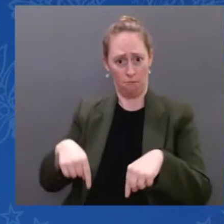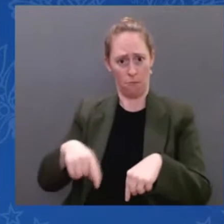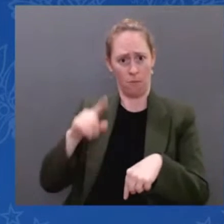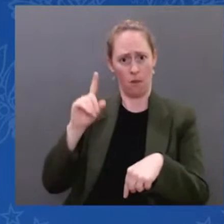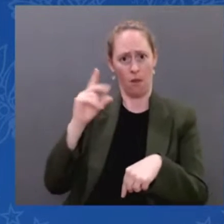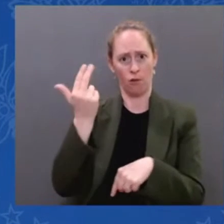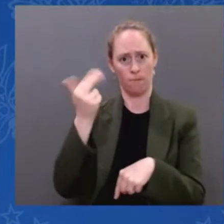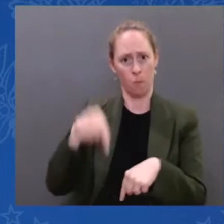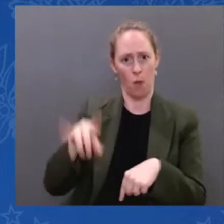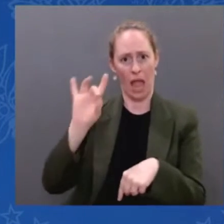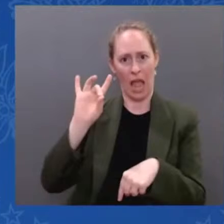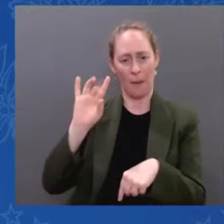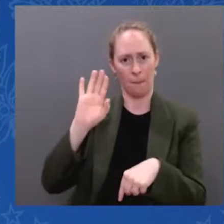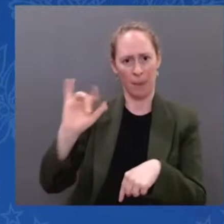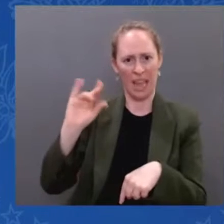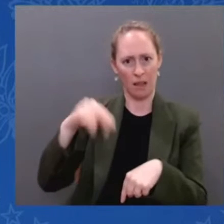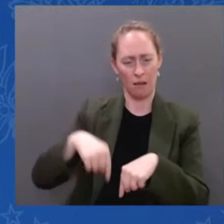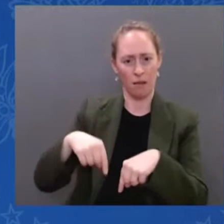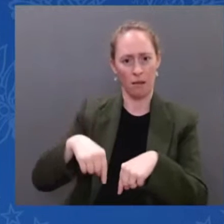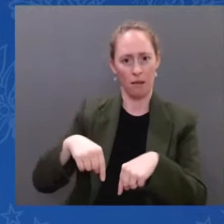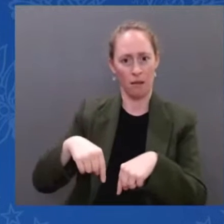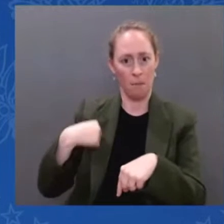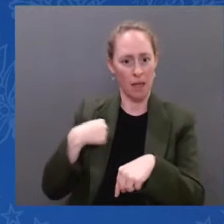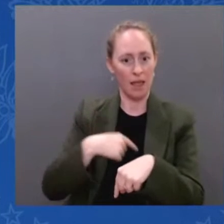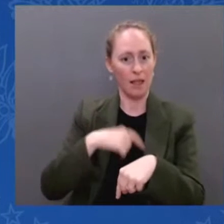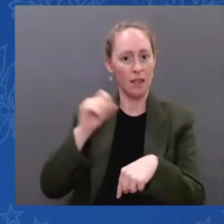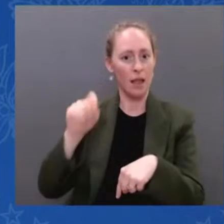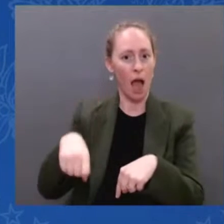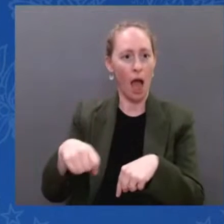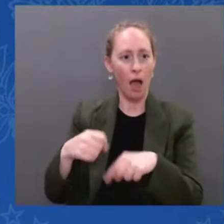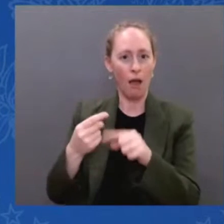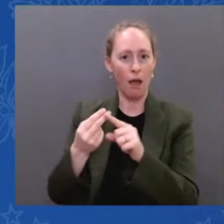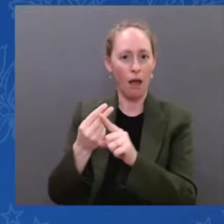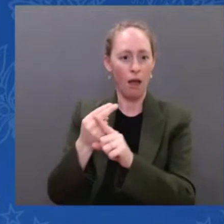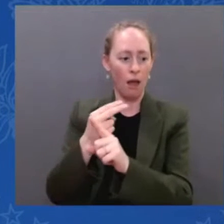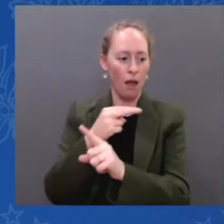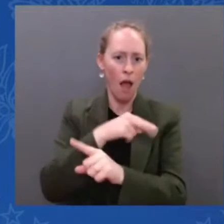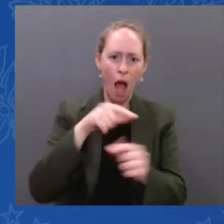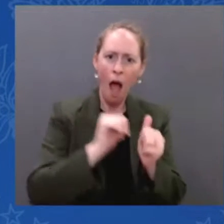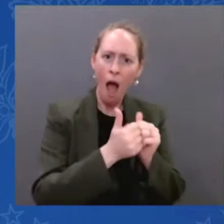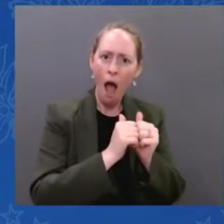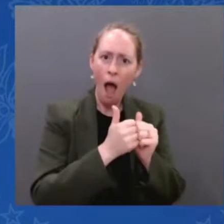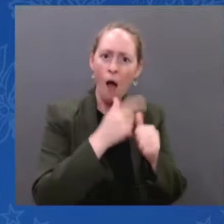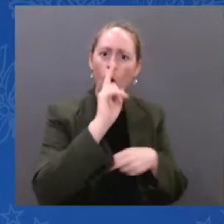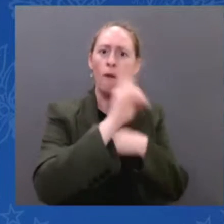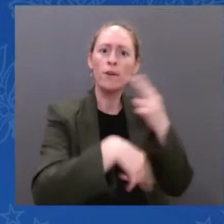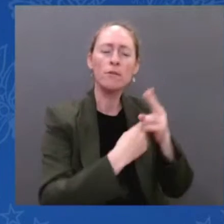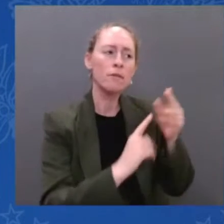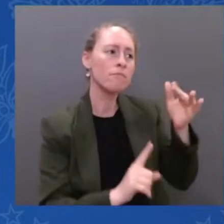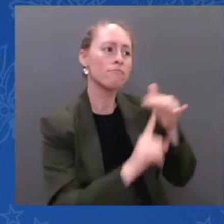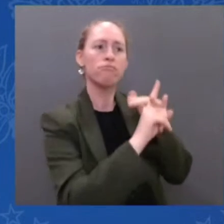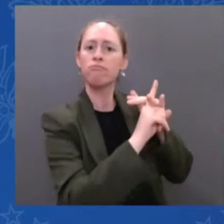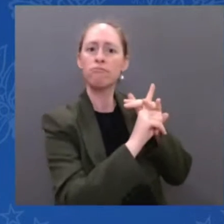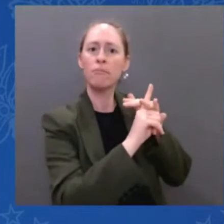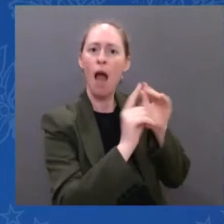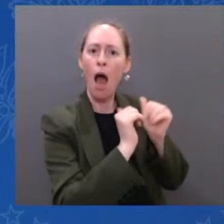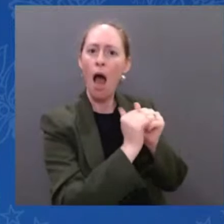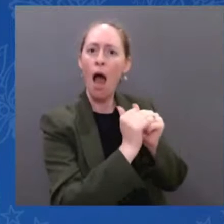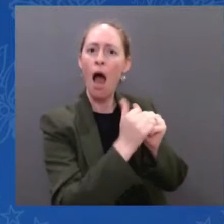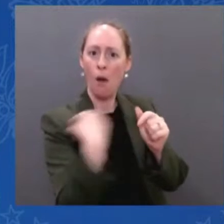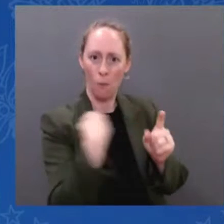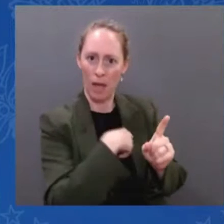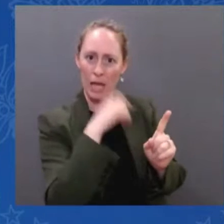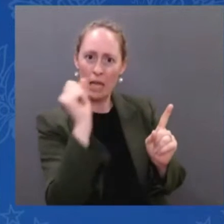is the discovery that we are making with this. There's another thing that you're going to find with this